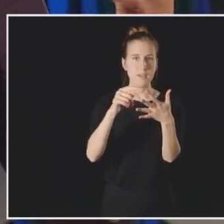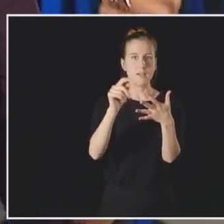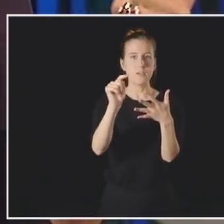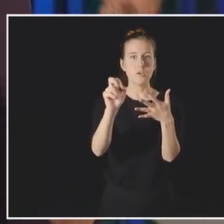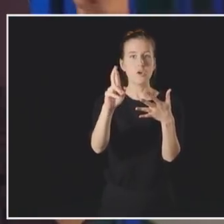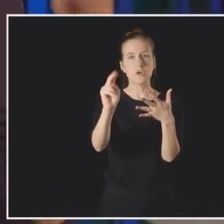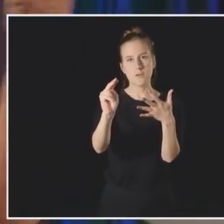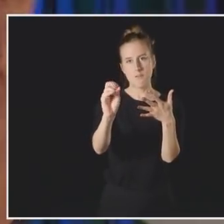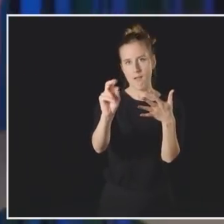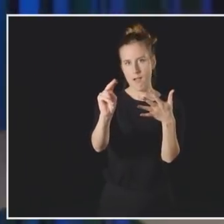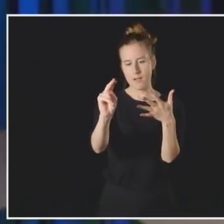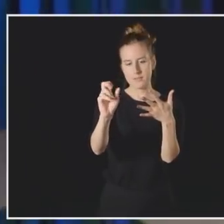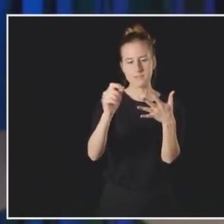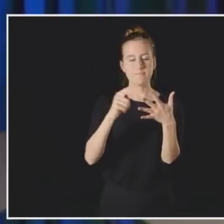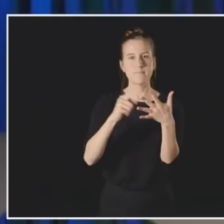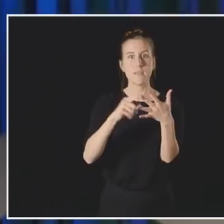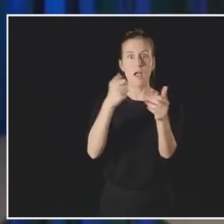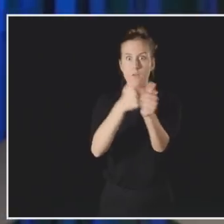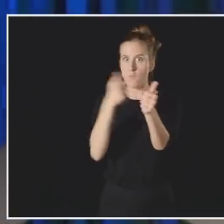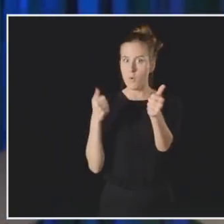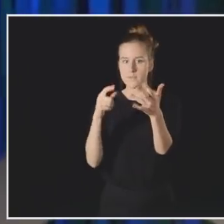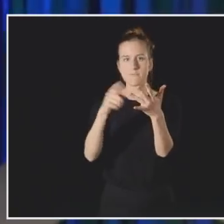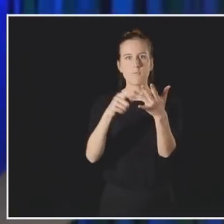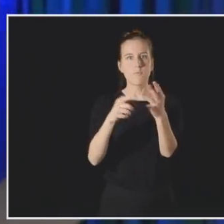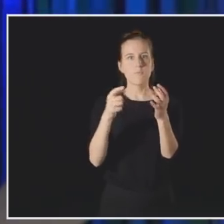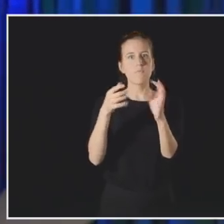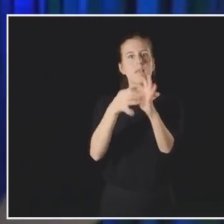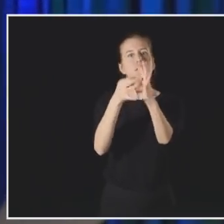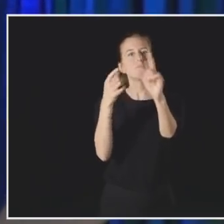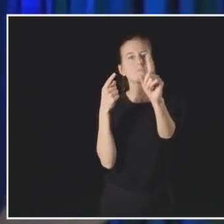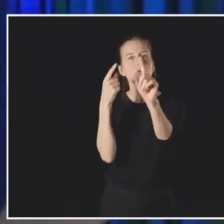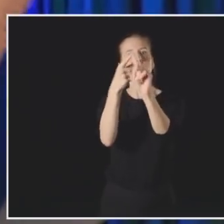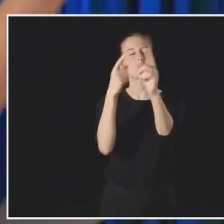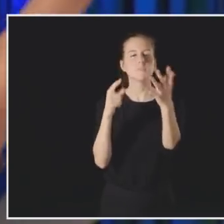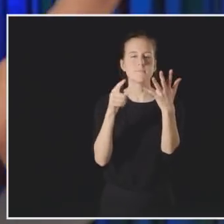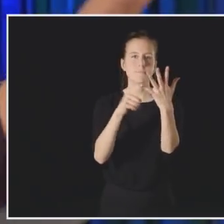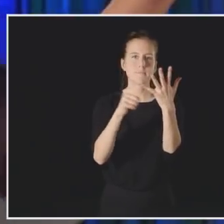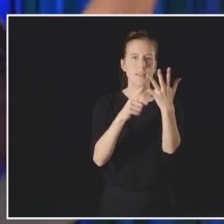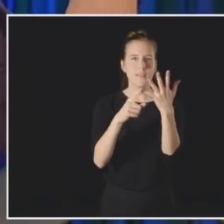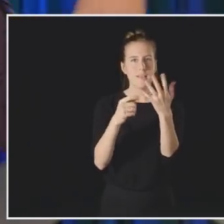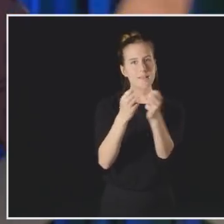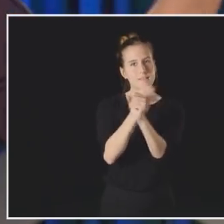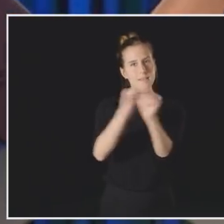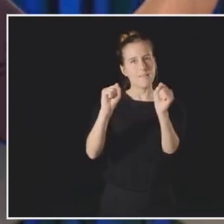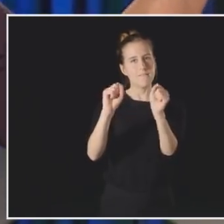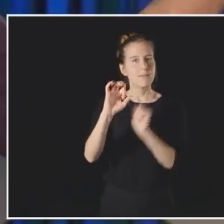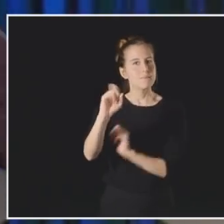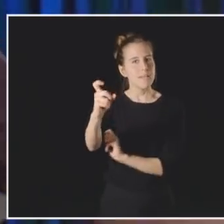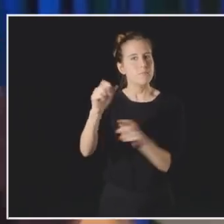status, turn-ons, avoids, relationship intentions, and safer sex etiquette.